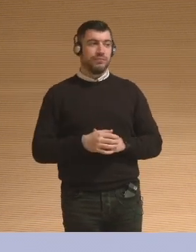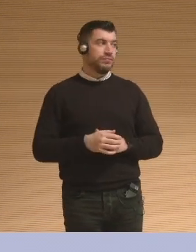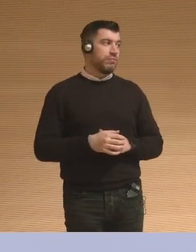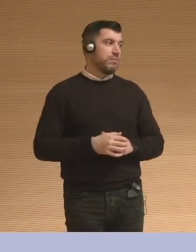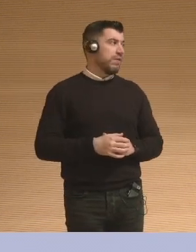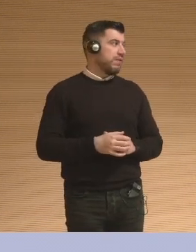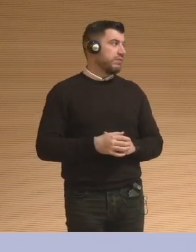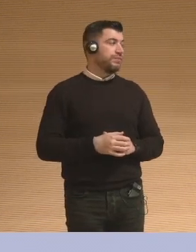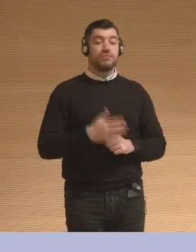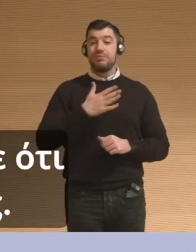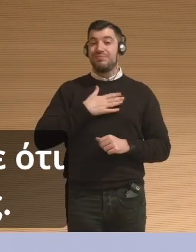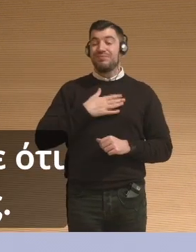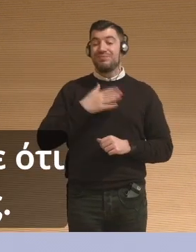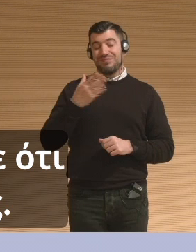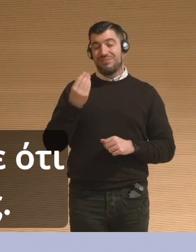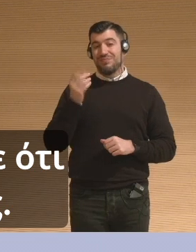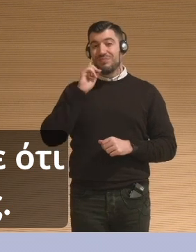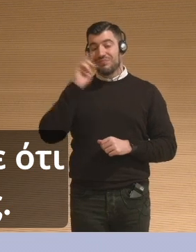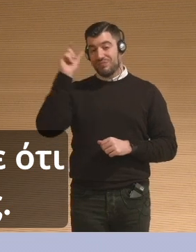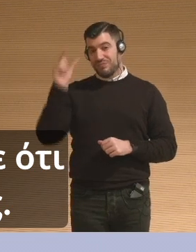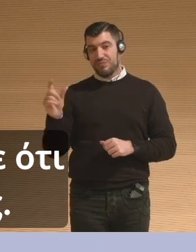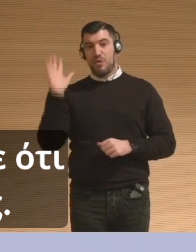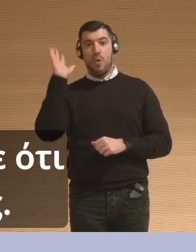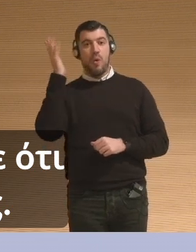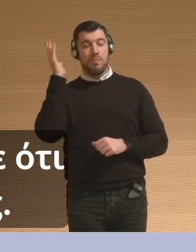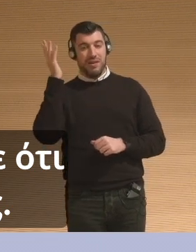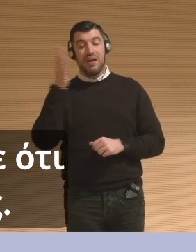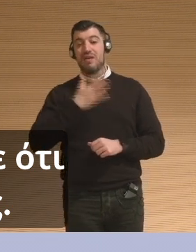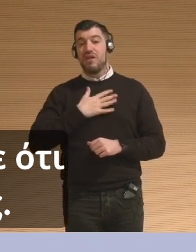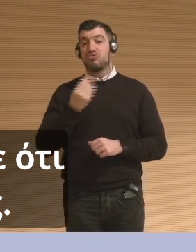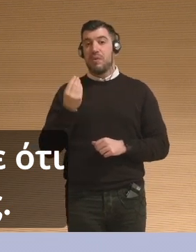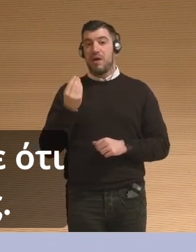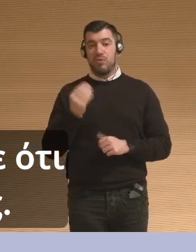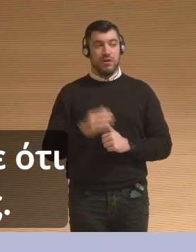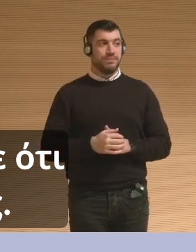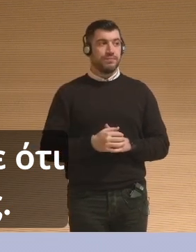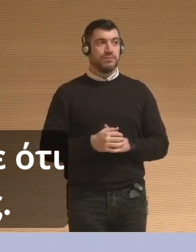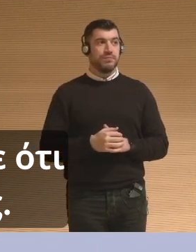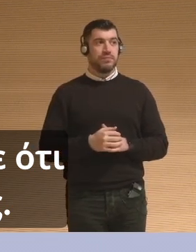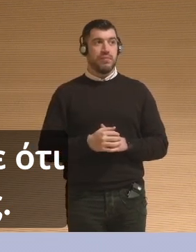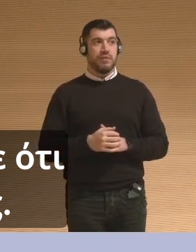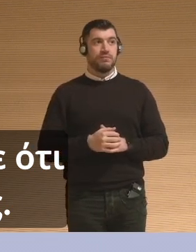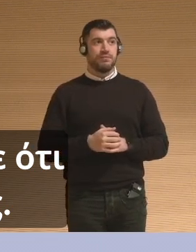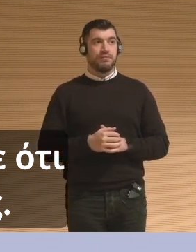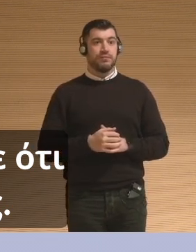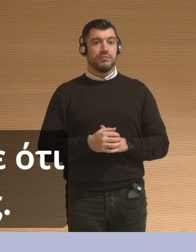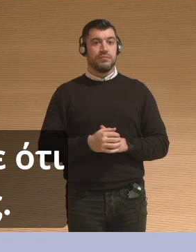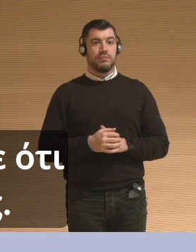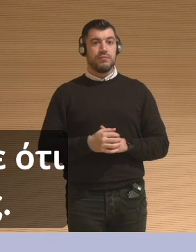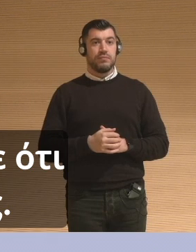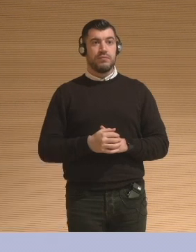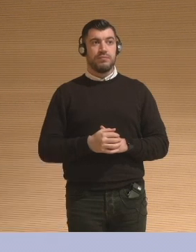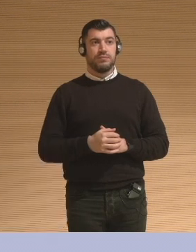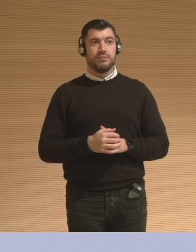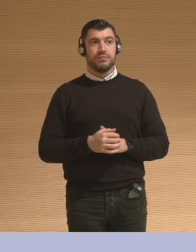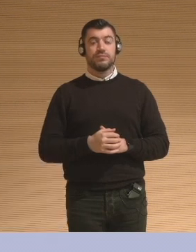Thank you so much. You got us into a completely different spirit to understanding objects as participants in our